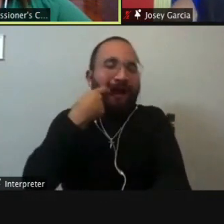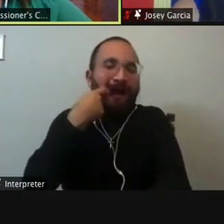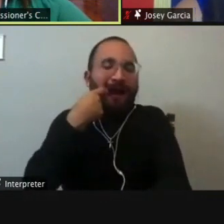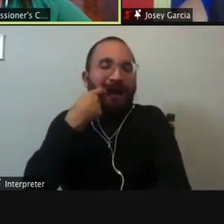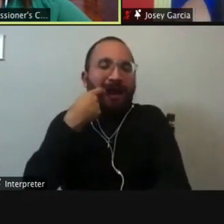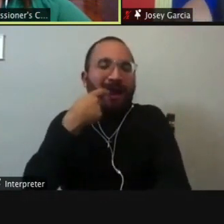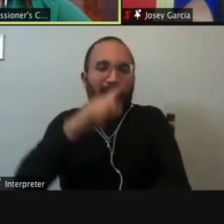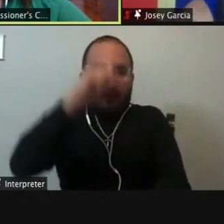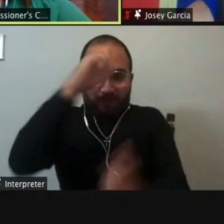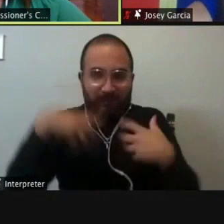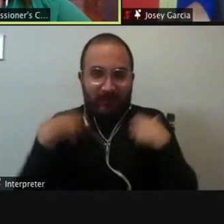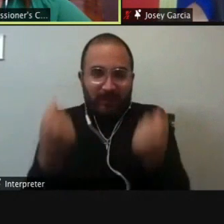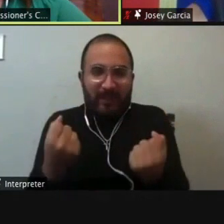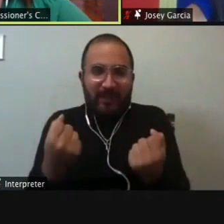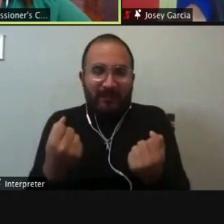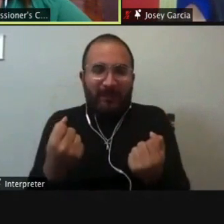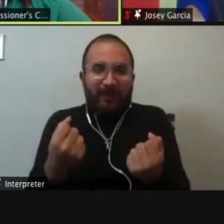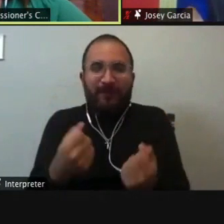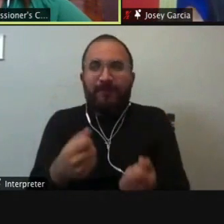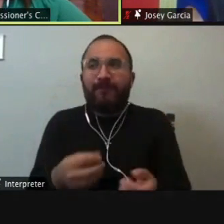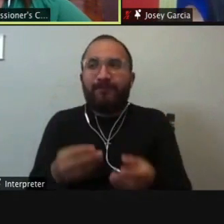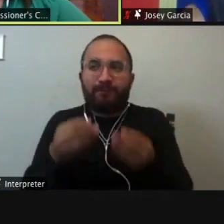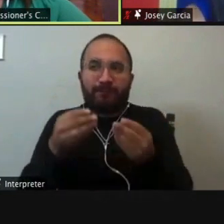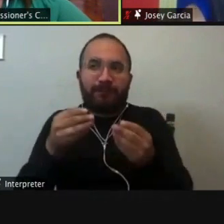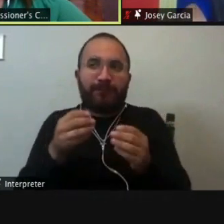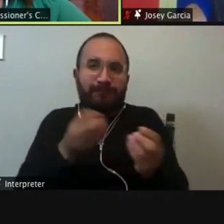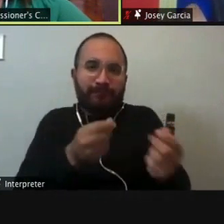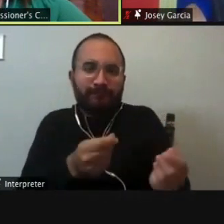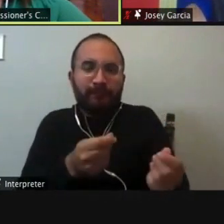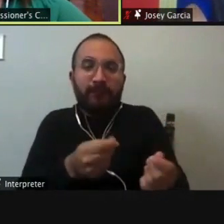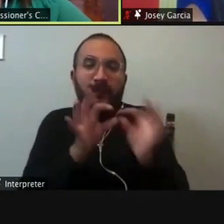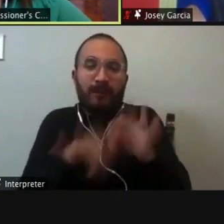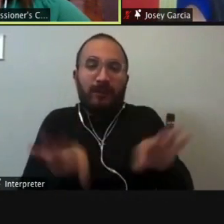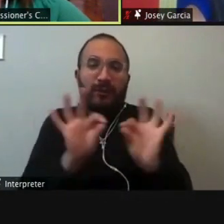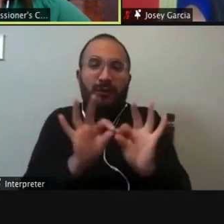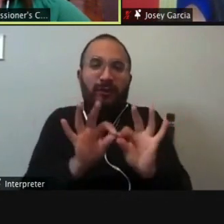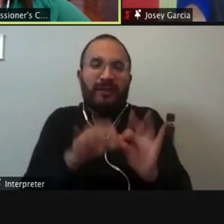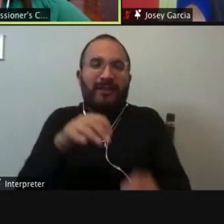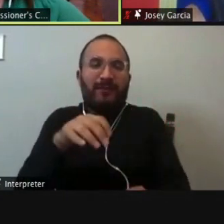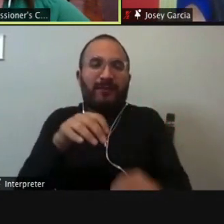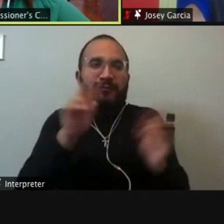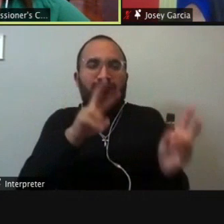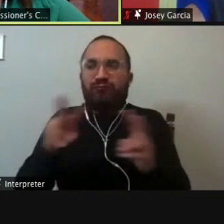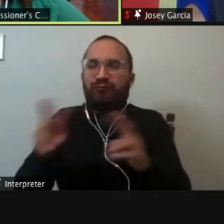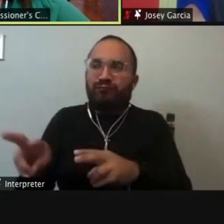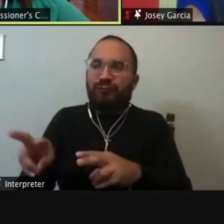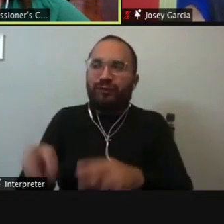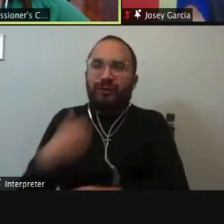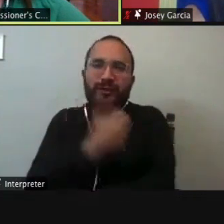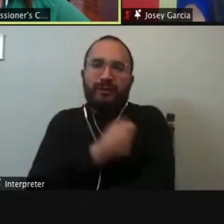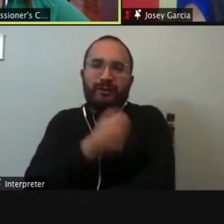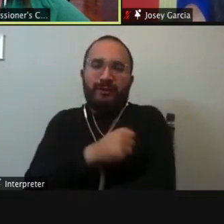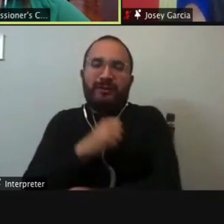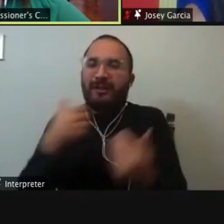health treatment, because I know a lot of my clients, they will turn to drugs in an effort to self-medicate because they don't have access to